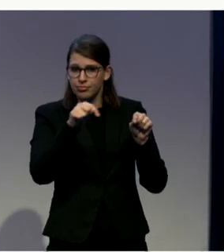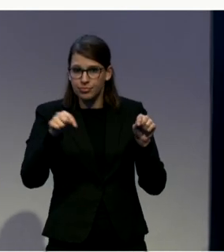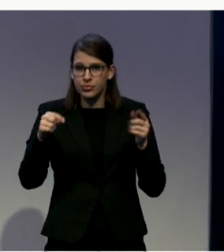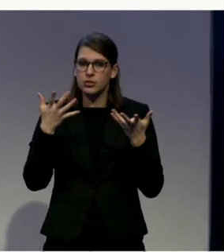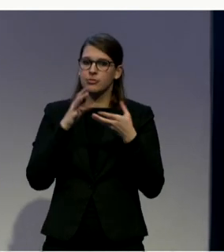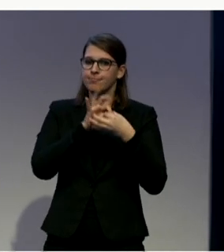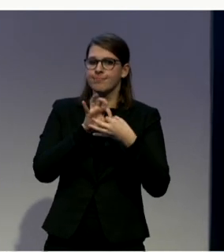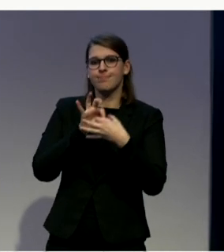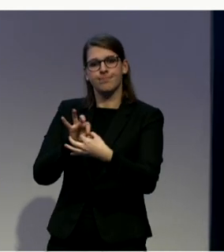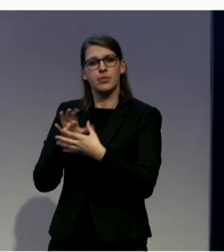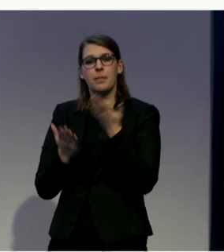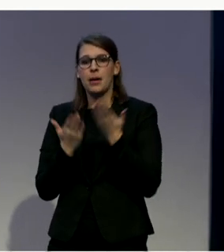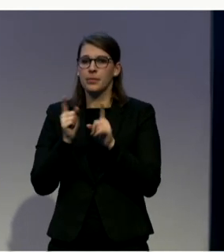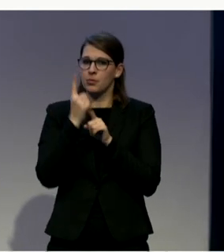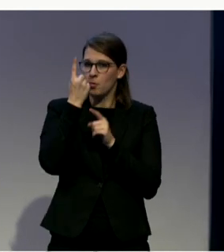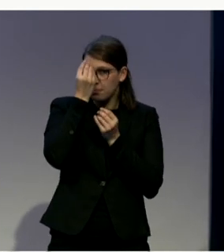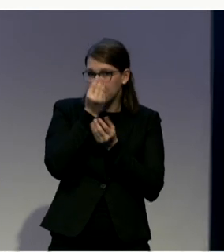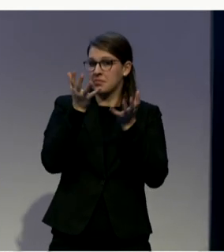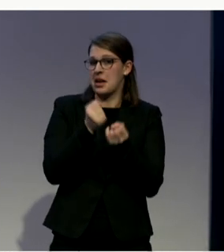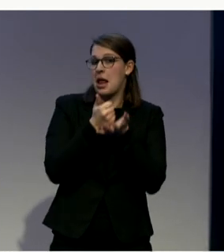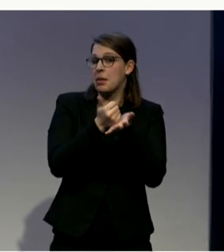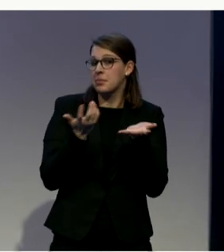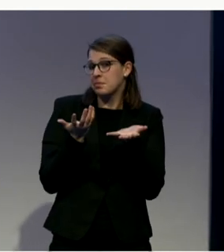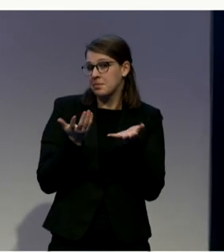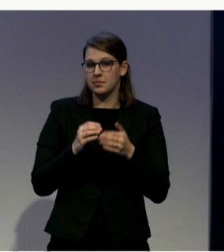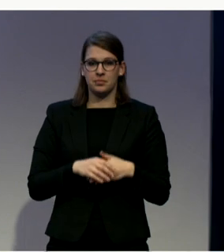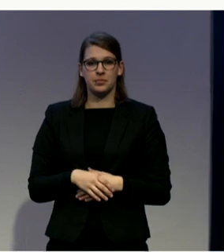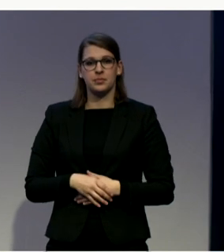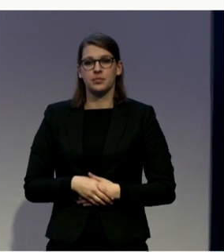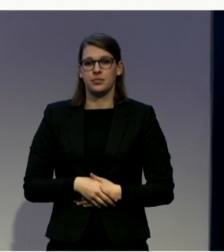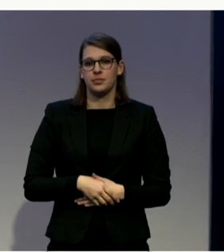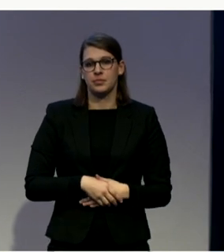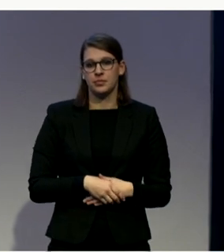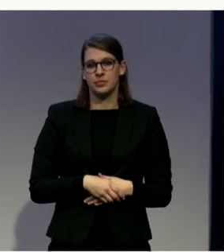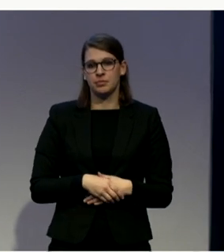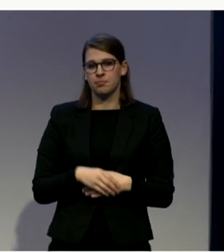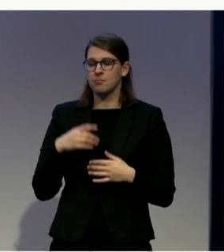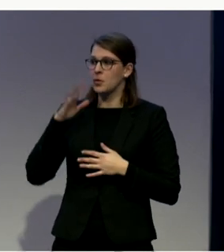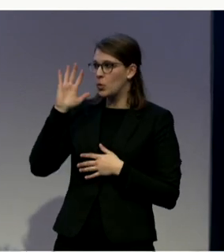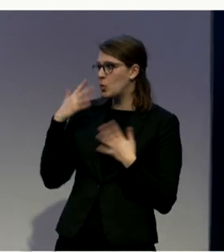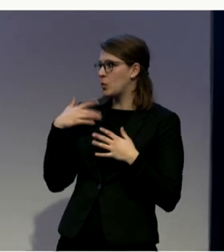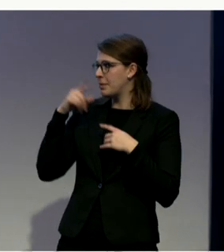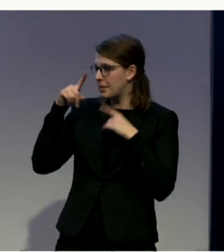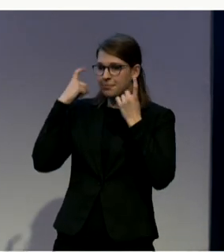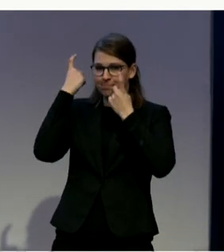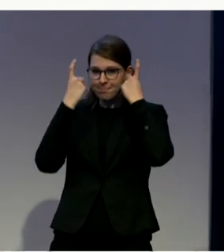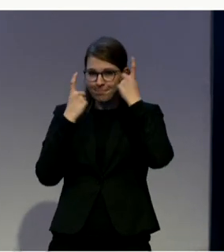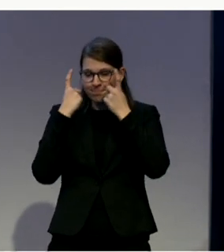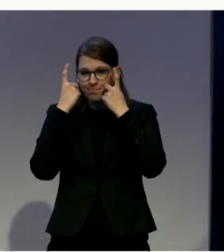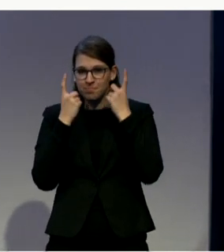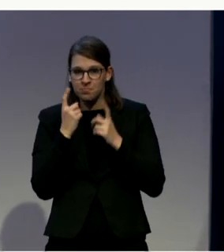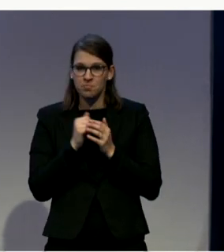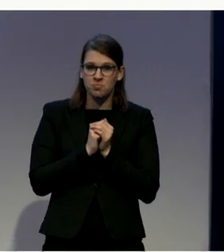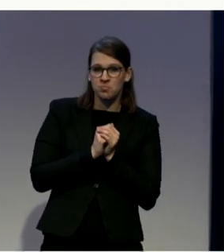Okay. have to think about this. One advice would be who? Who wants to start?